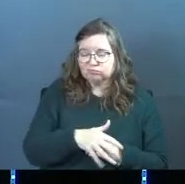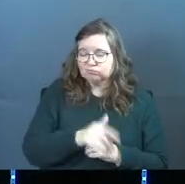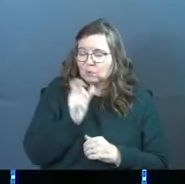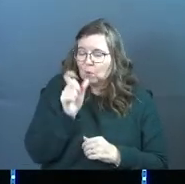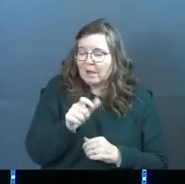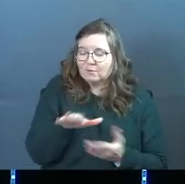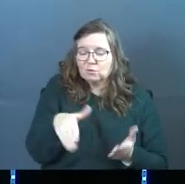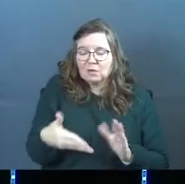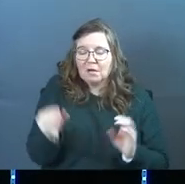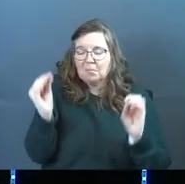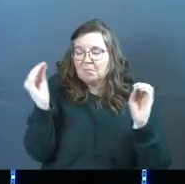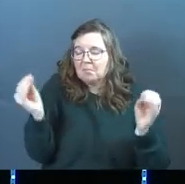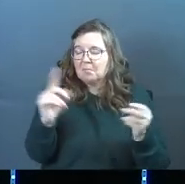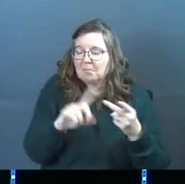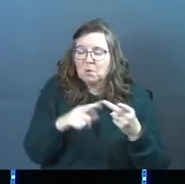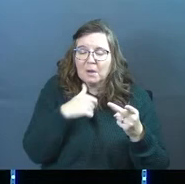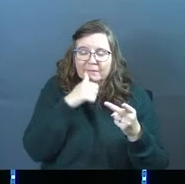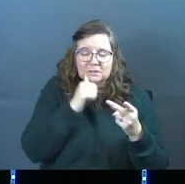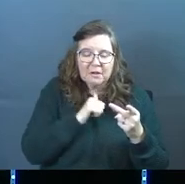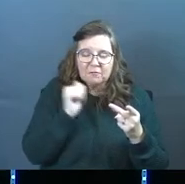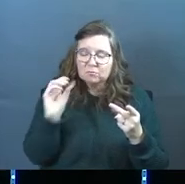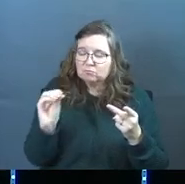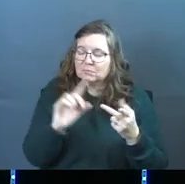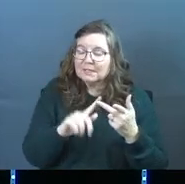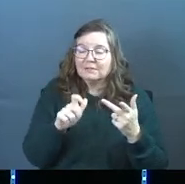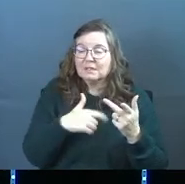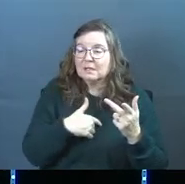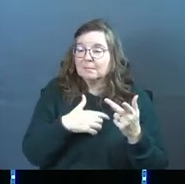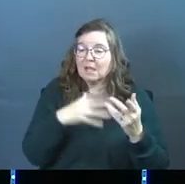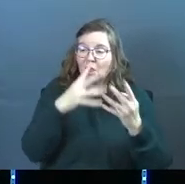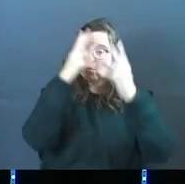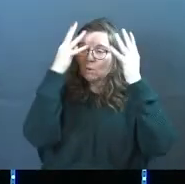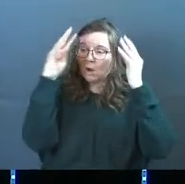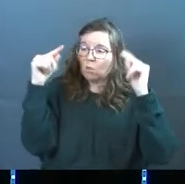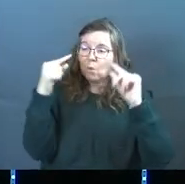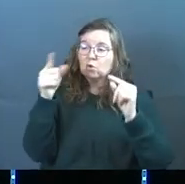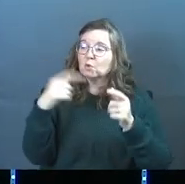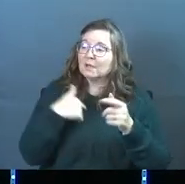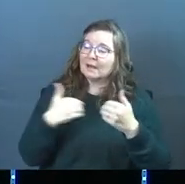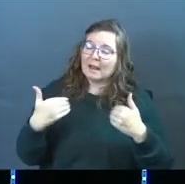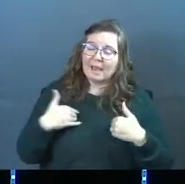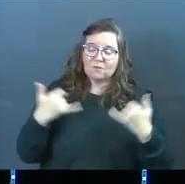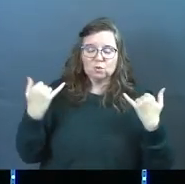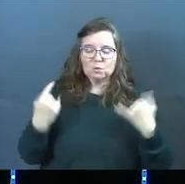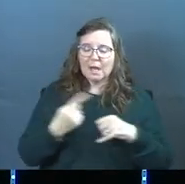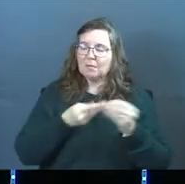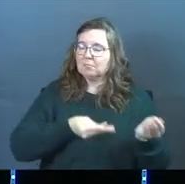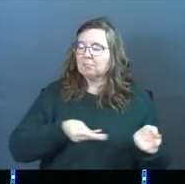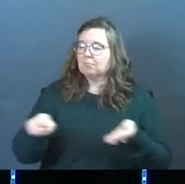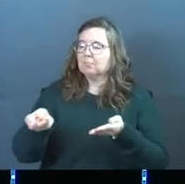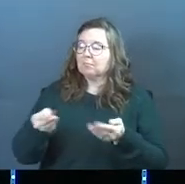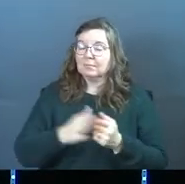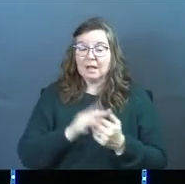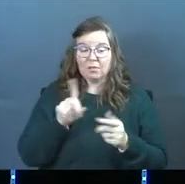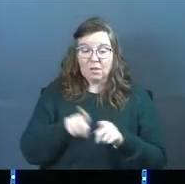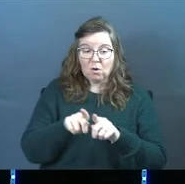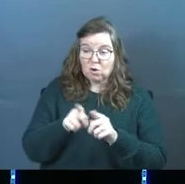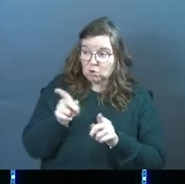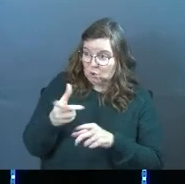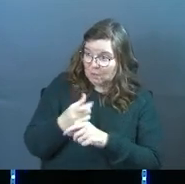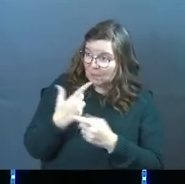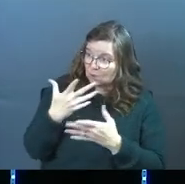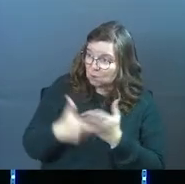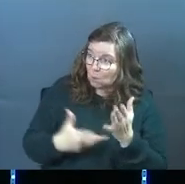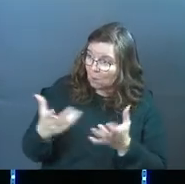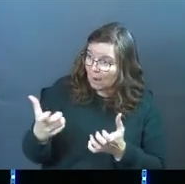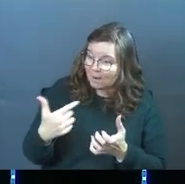You don't have to die. You don't have to suffer. There doesn't even need to be a crown of thorns. You can just have it today. And not only do you get